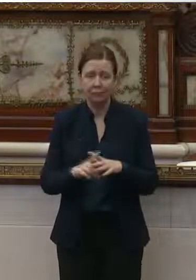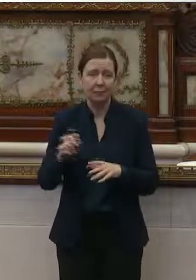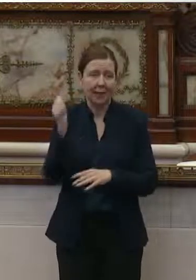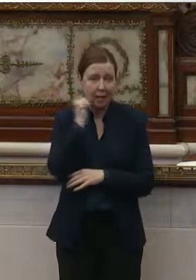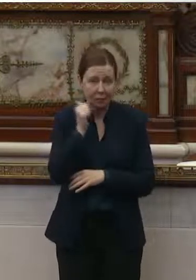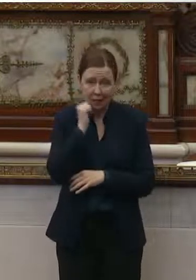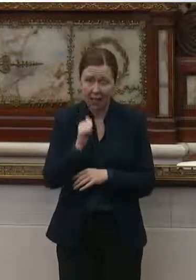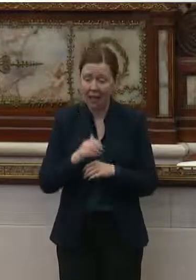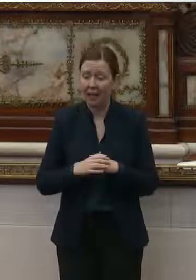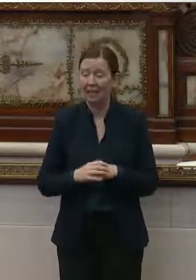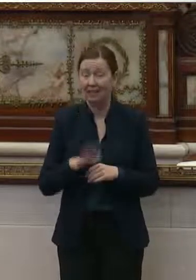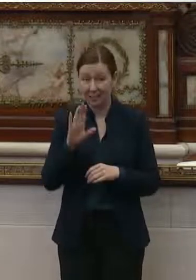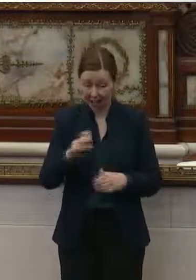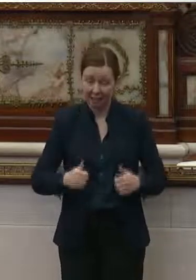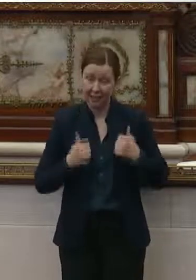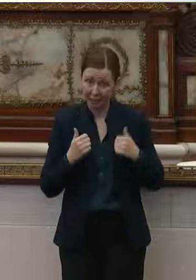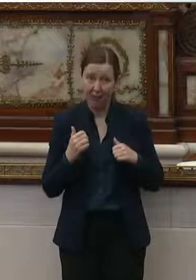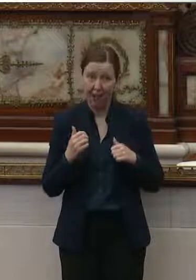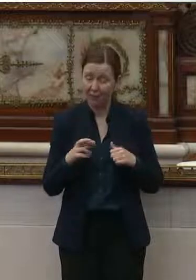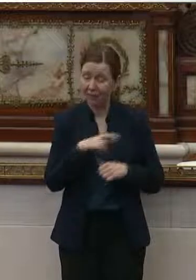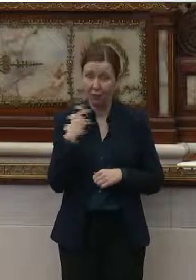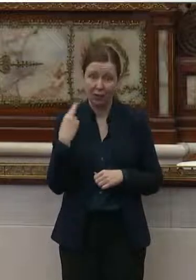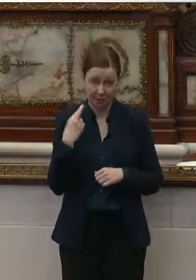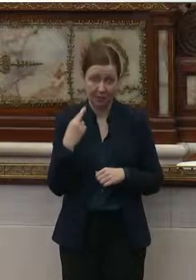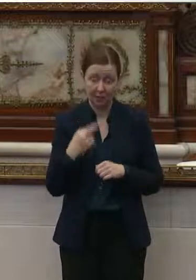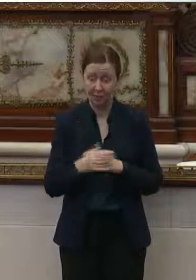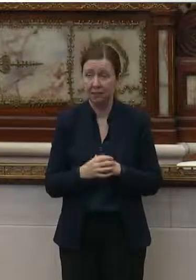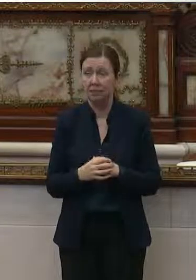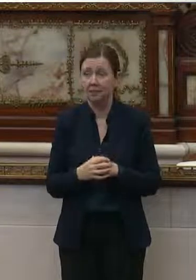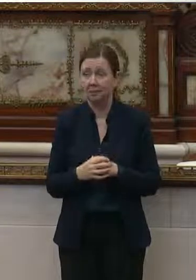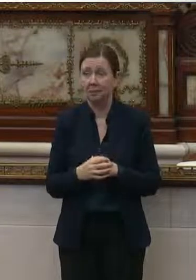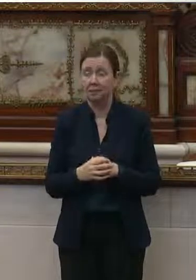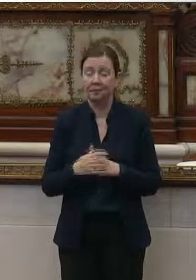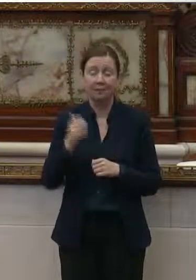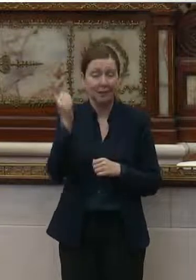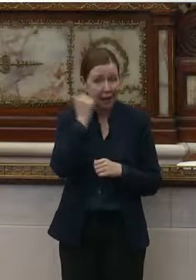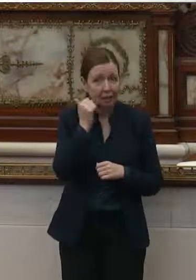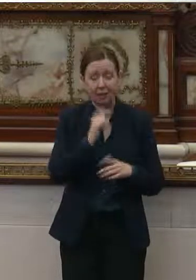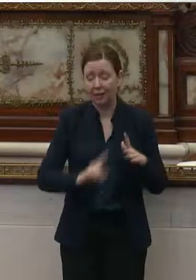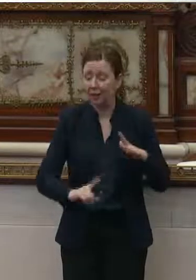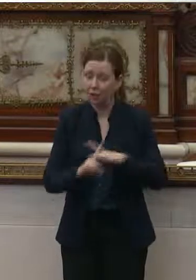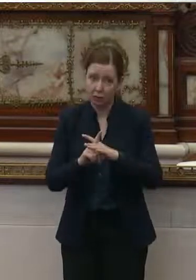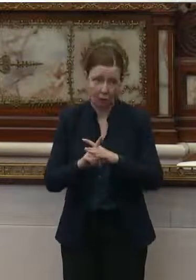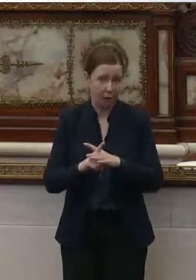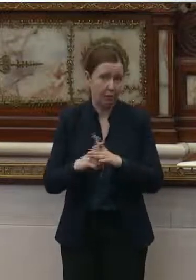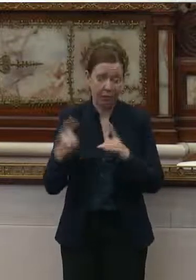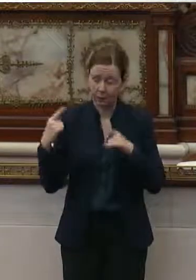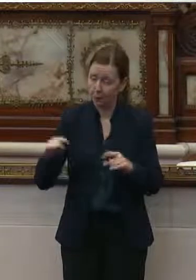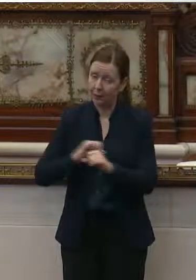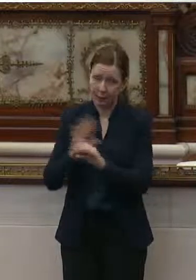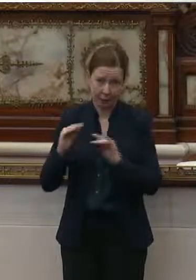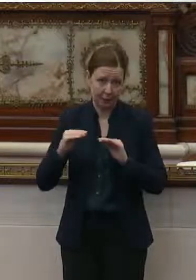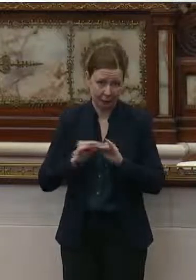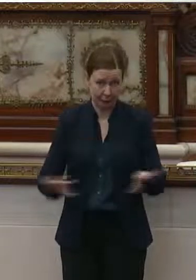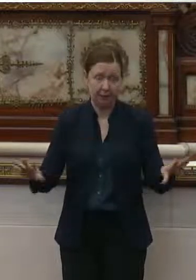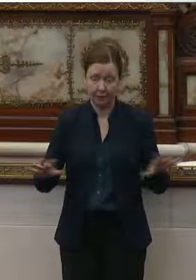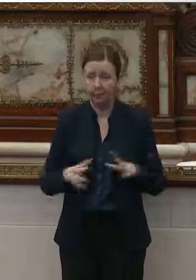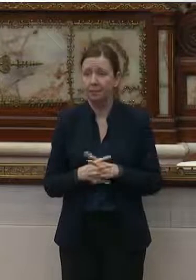put their lives on the line. Every day during this pandemic,